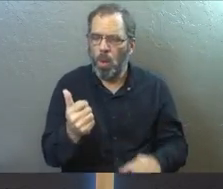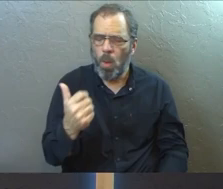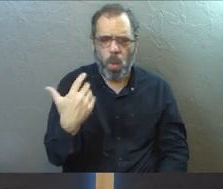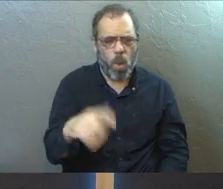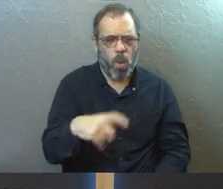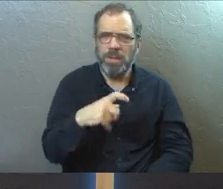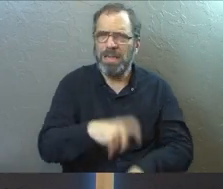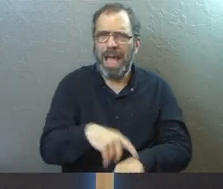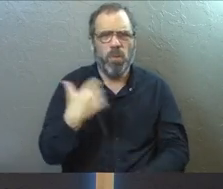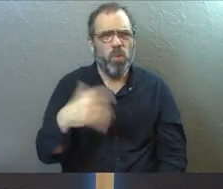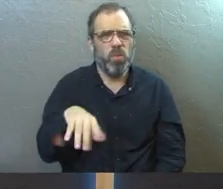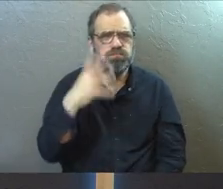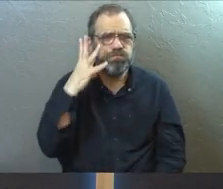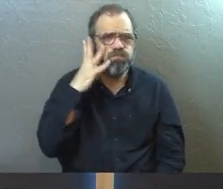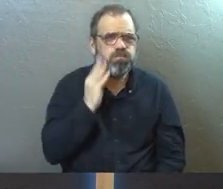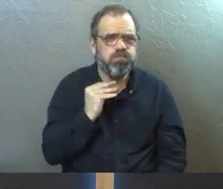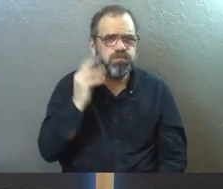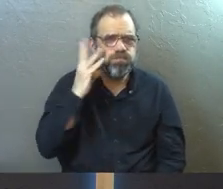that was. You know what it is?